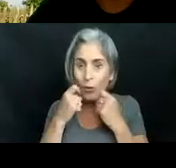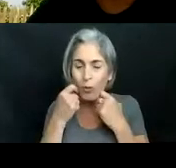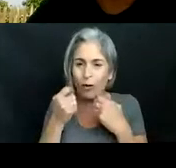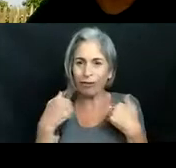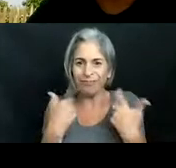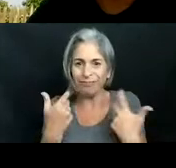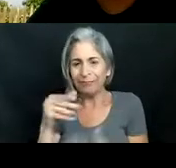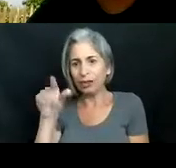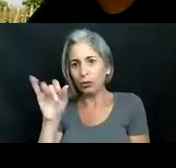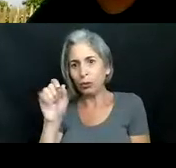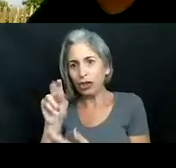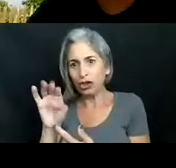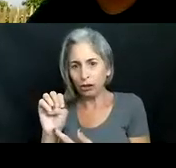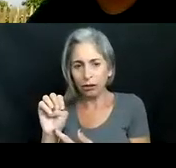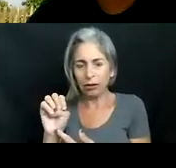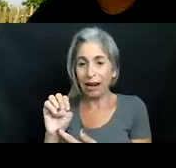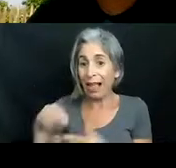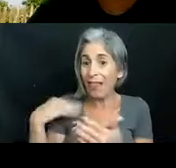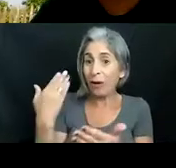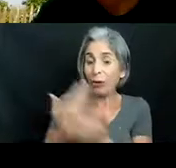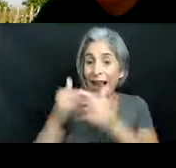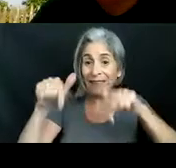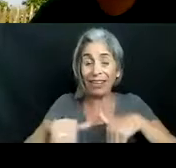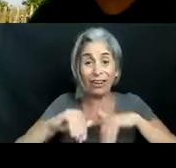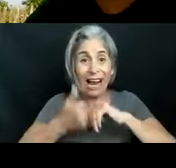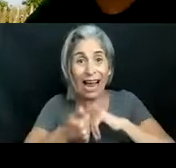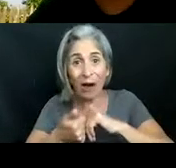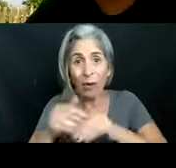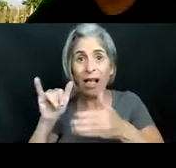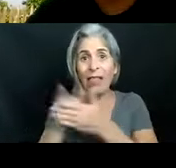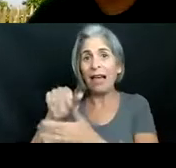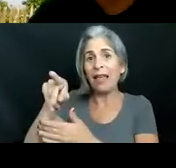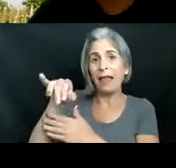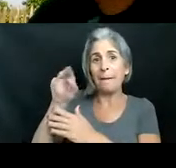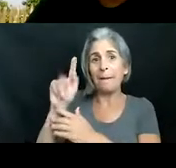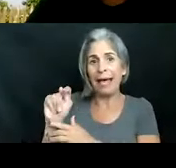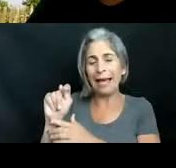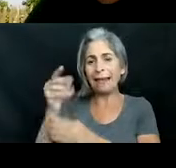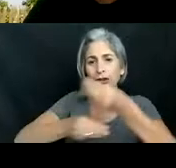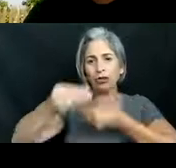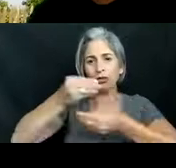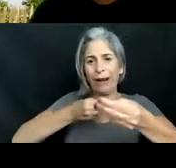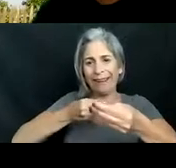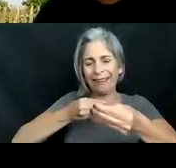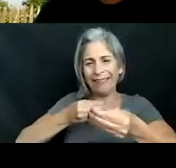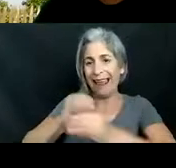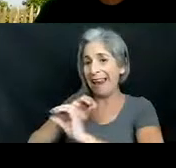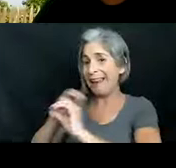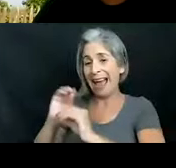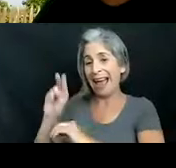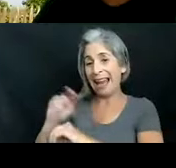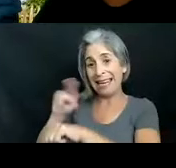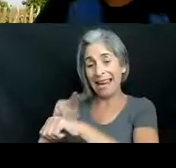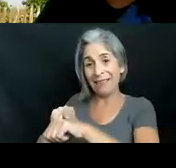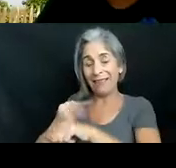mostly ended up here because of the pet trade that is super common when it comes to our invasive and non-native species they end up here